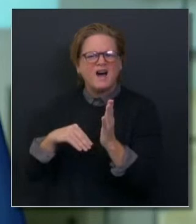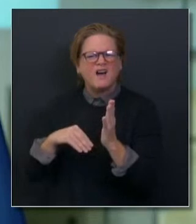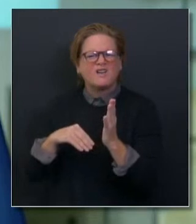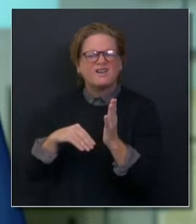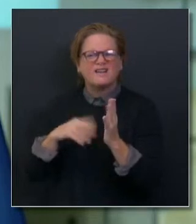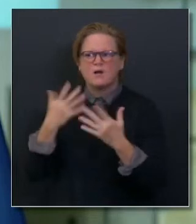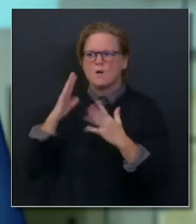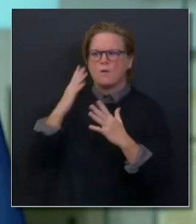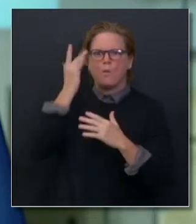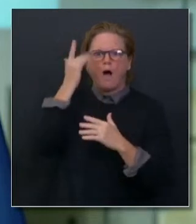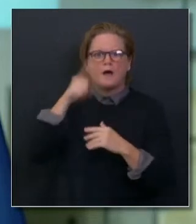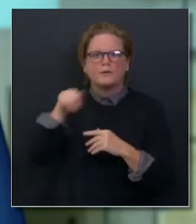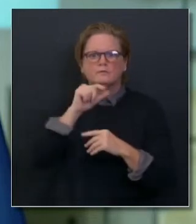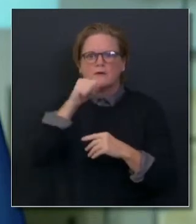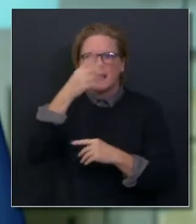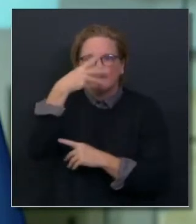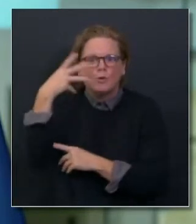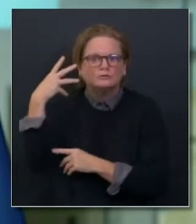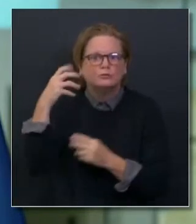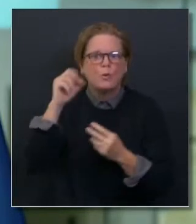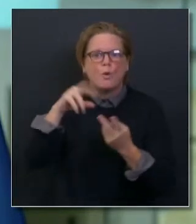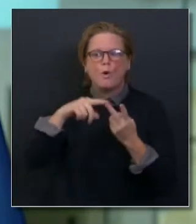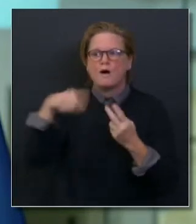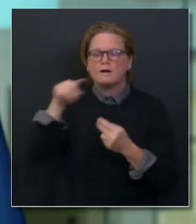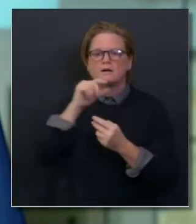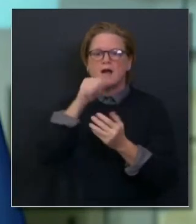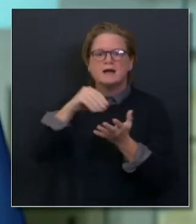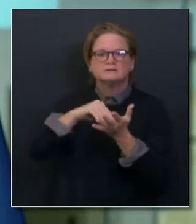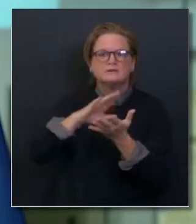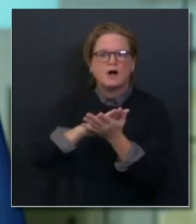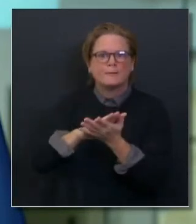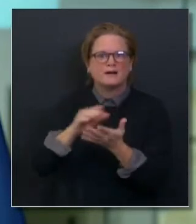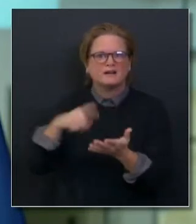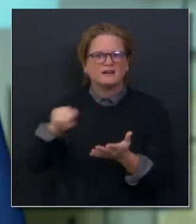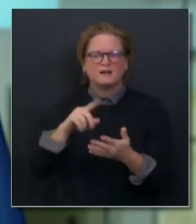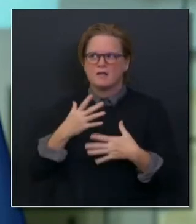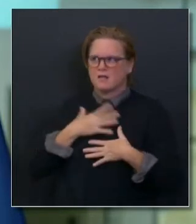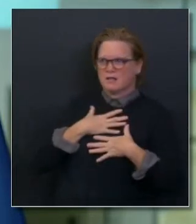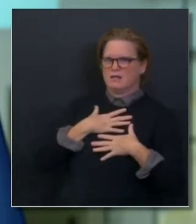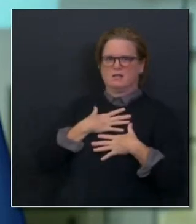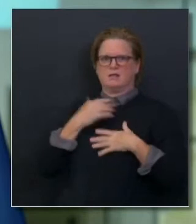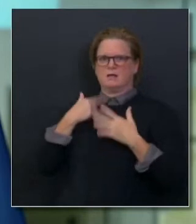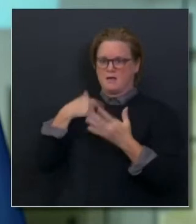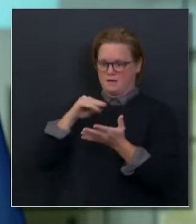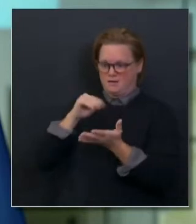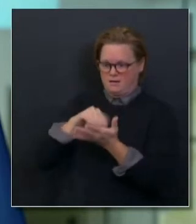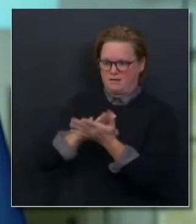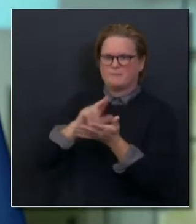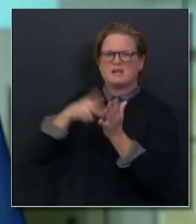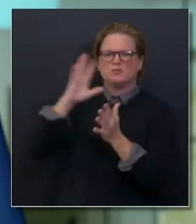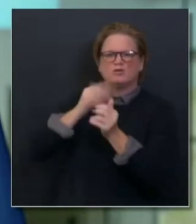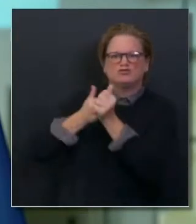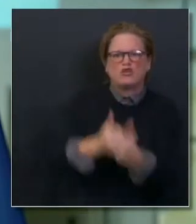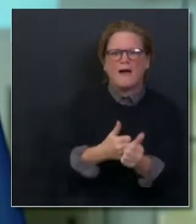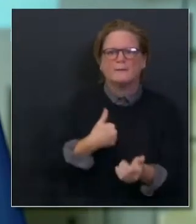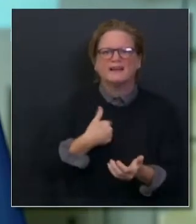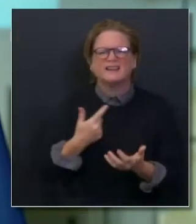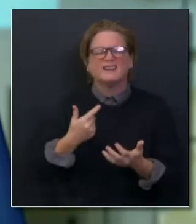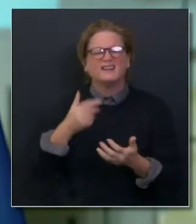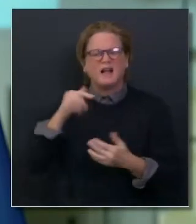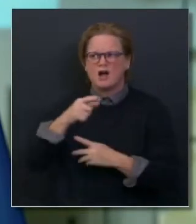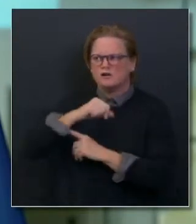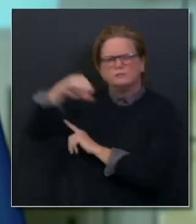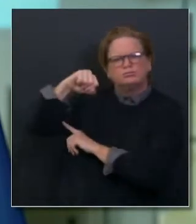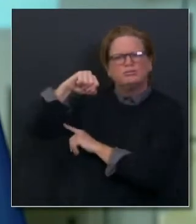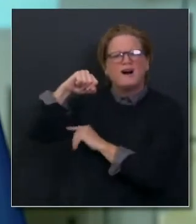to push away from that centennial, or rather, that census experience. So we're working